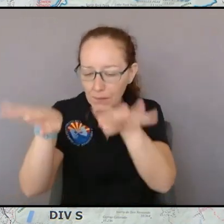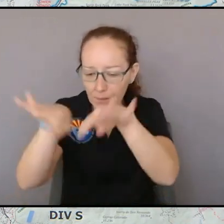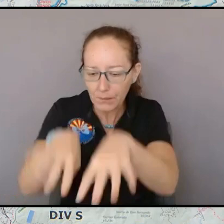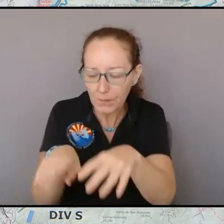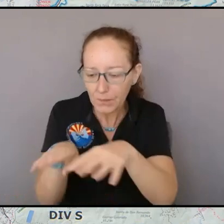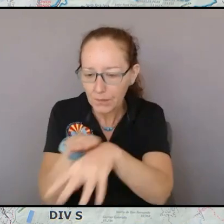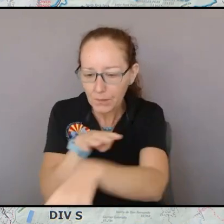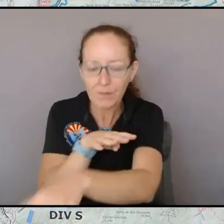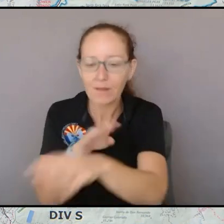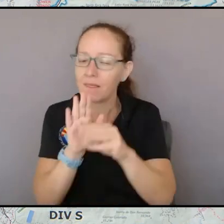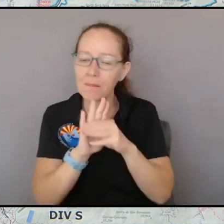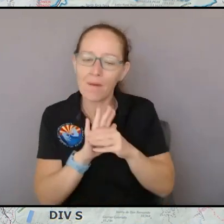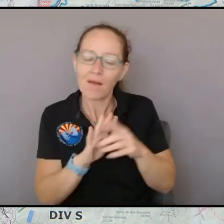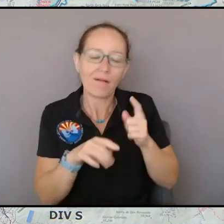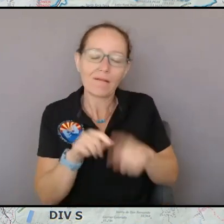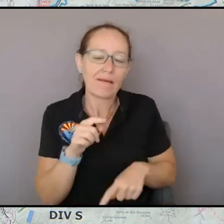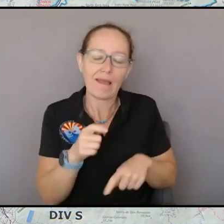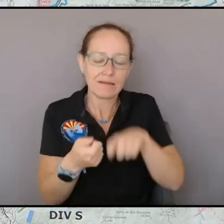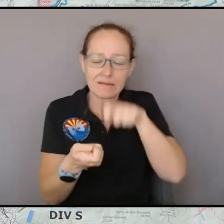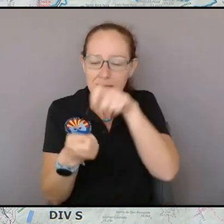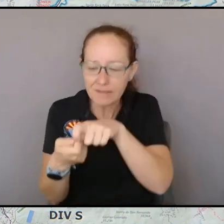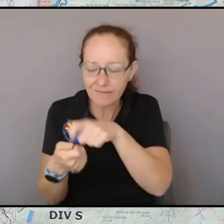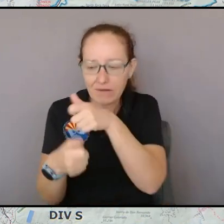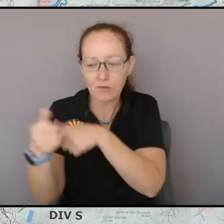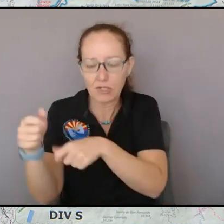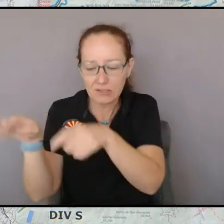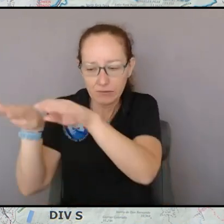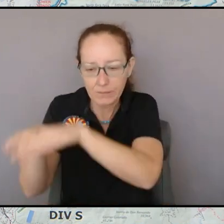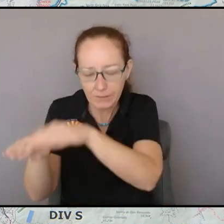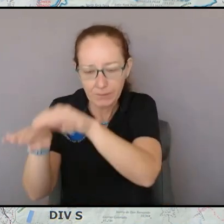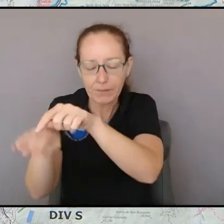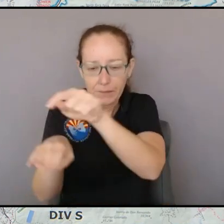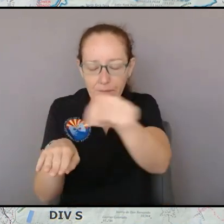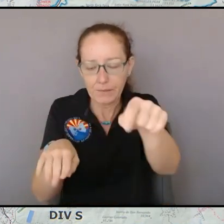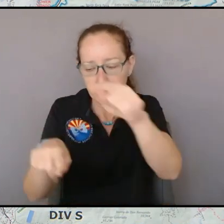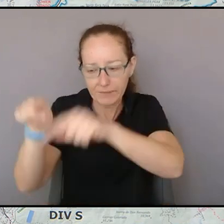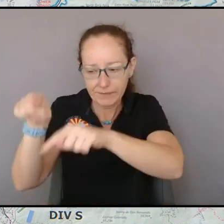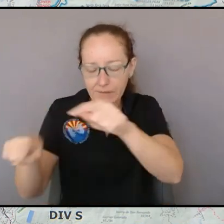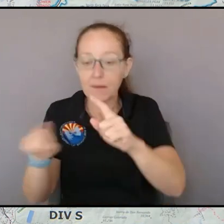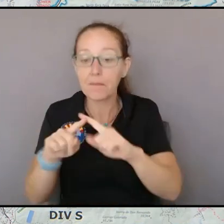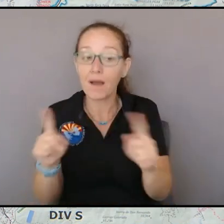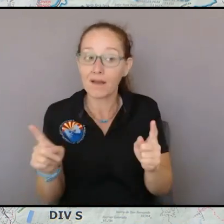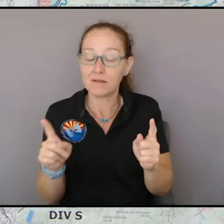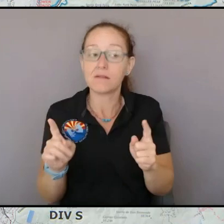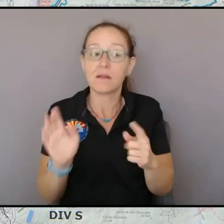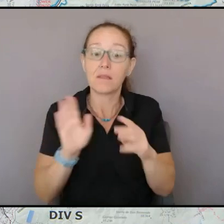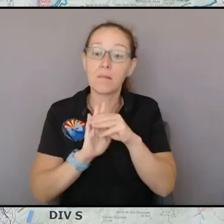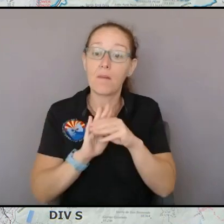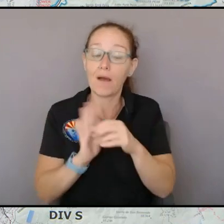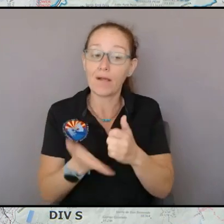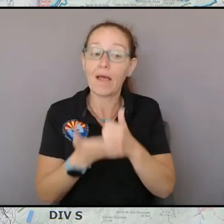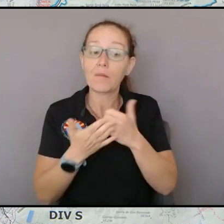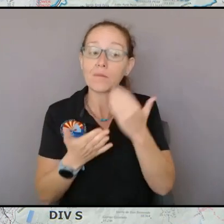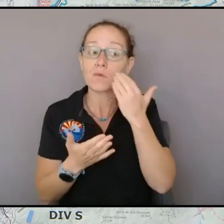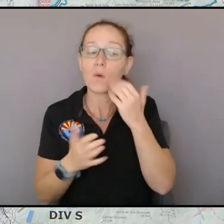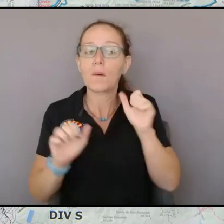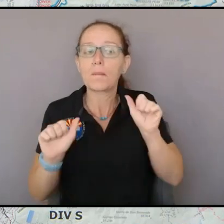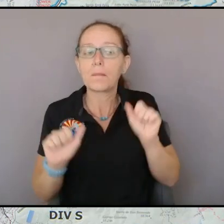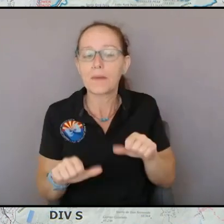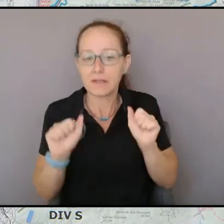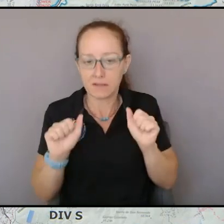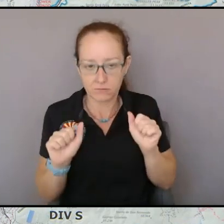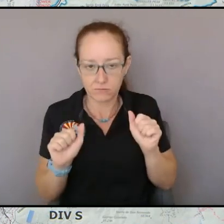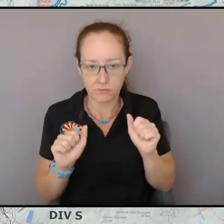what they do do is they show us the potential so that helps us with those assumptions we make for our planning so